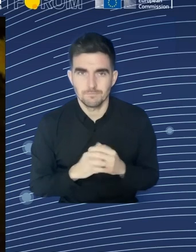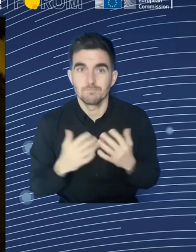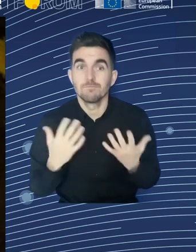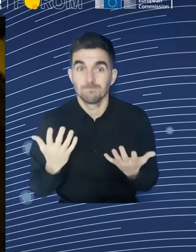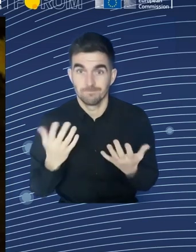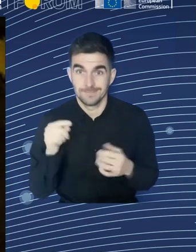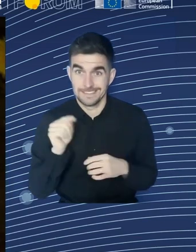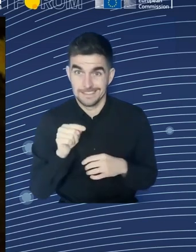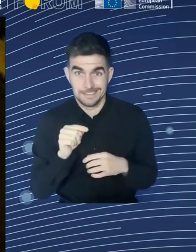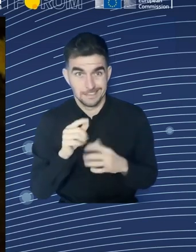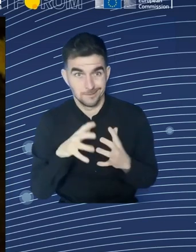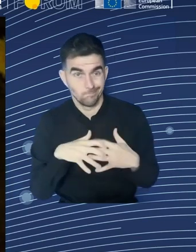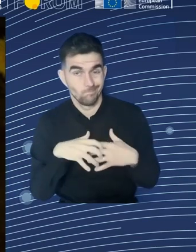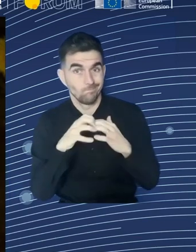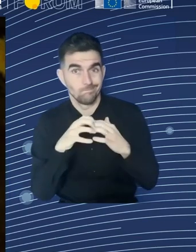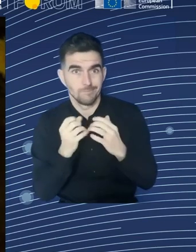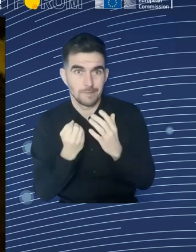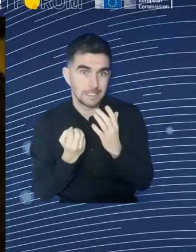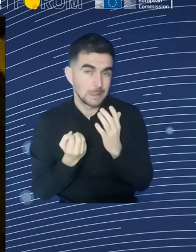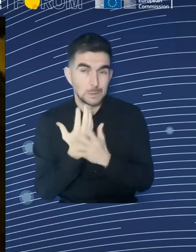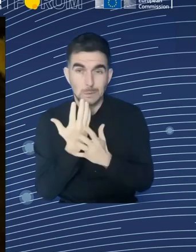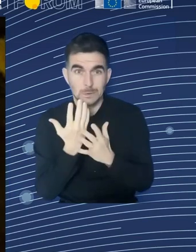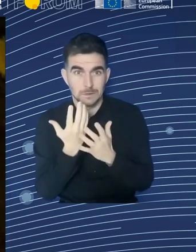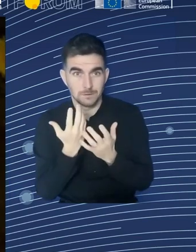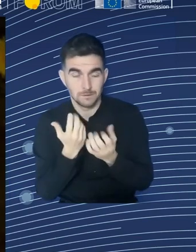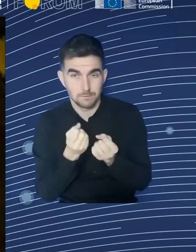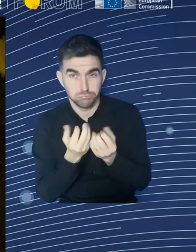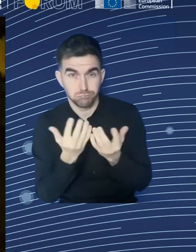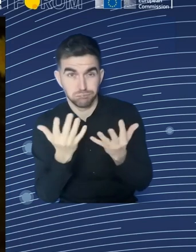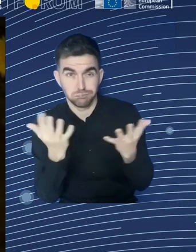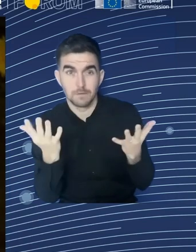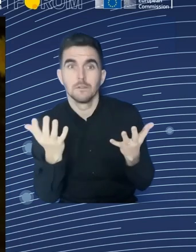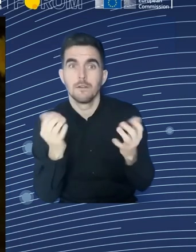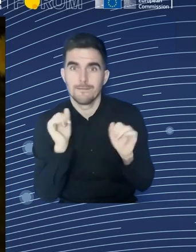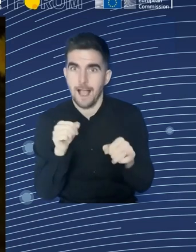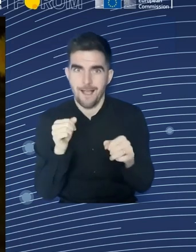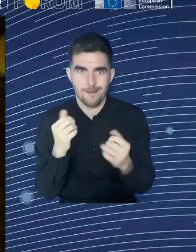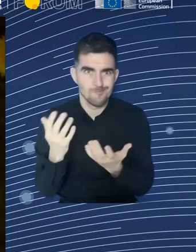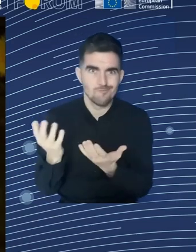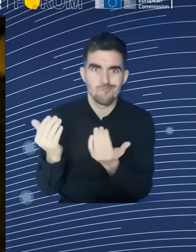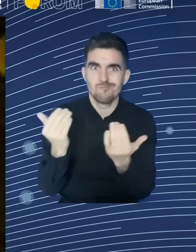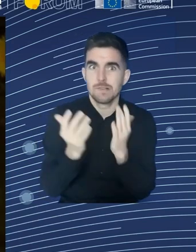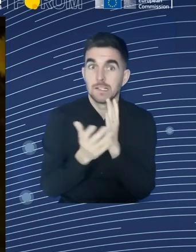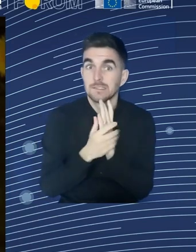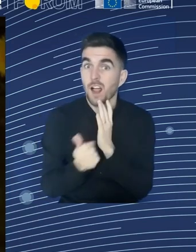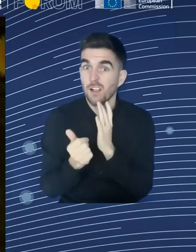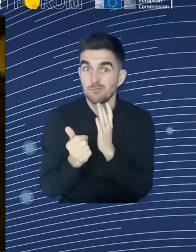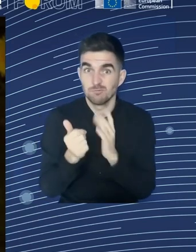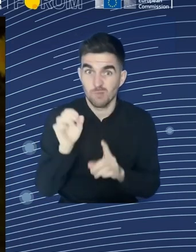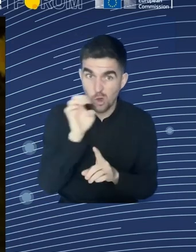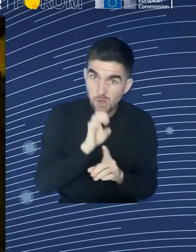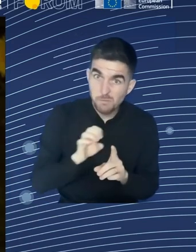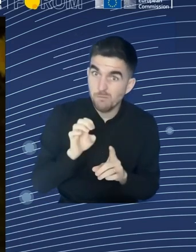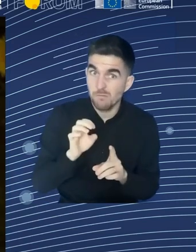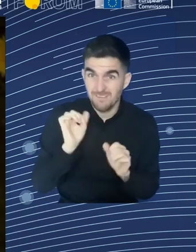so, by showing up how small initiatives could bring good results, I'm sure